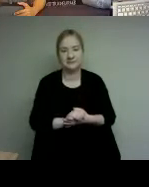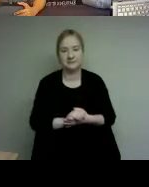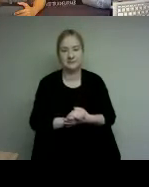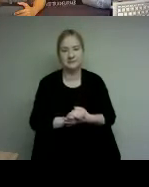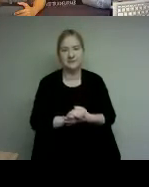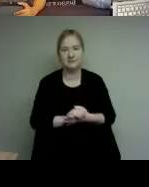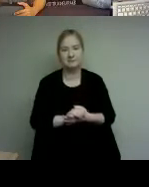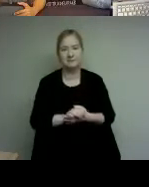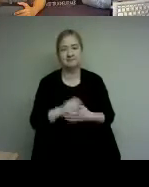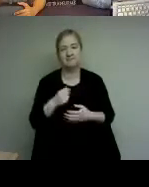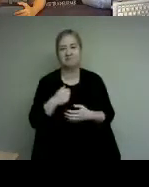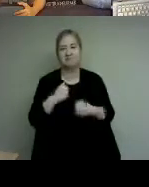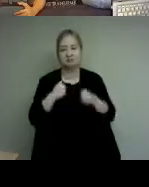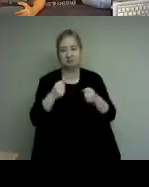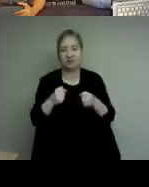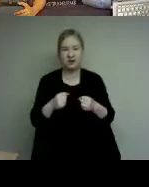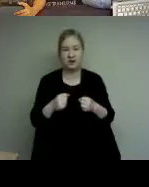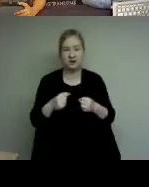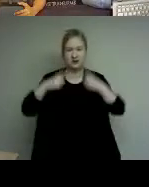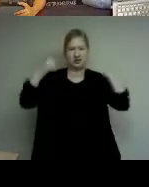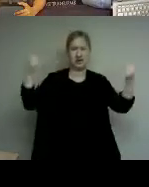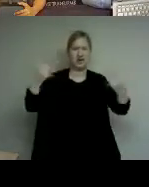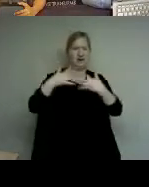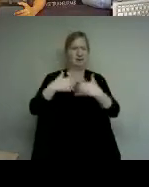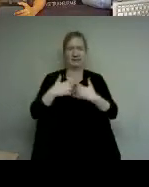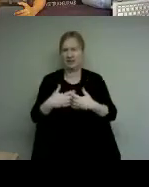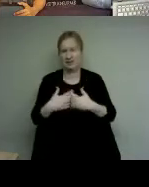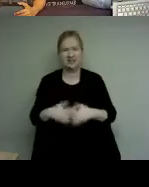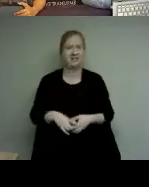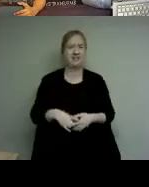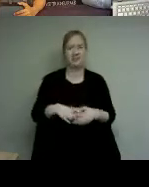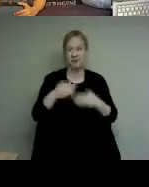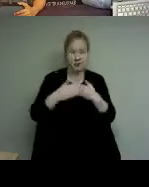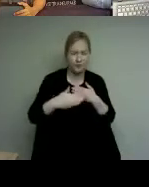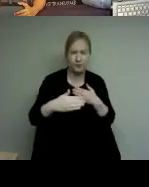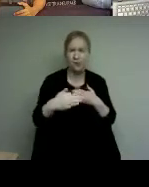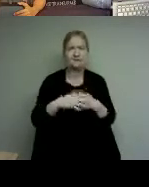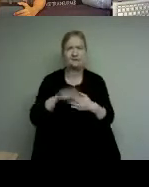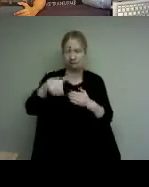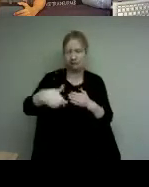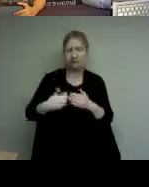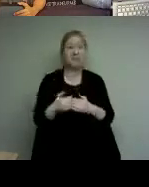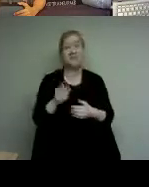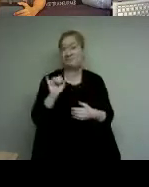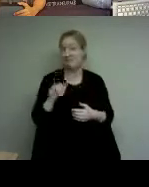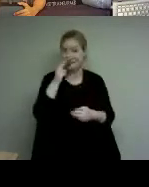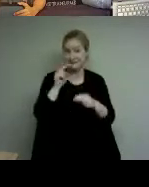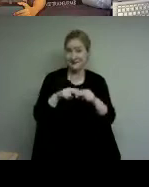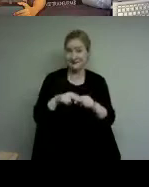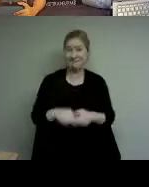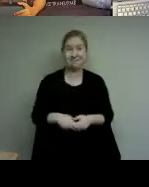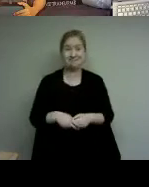not getting loaded we've got dozed uh migrated it's fun i want to particularly take